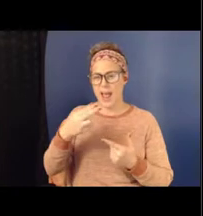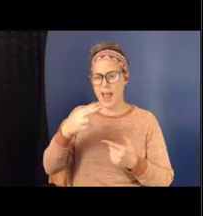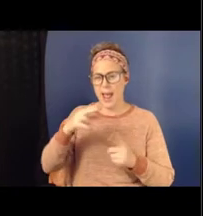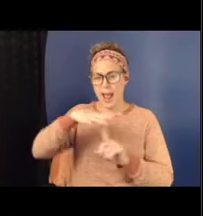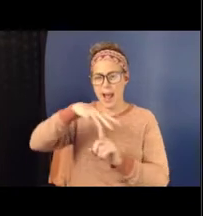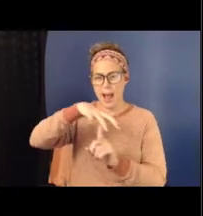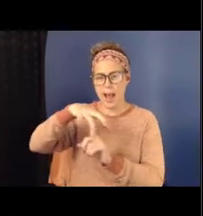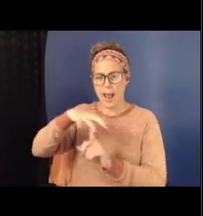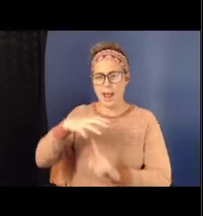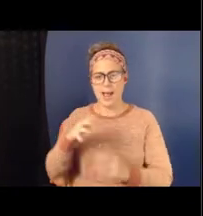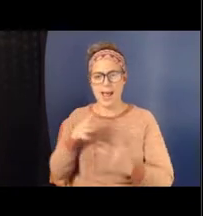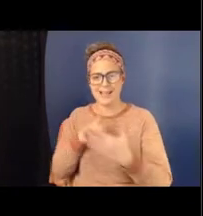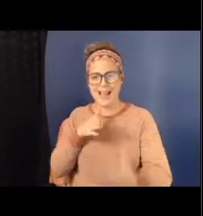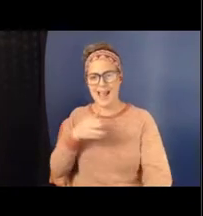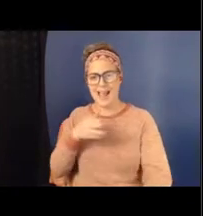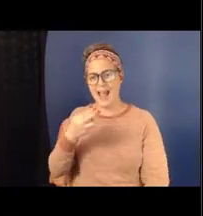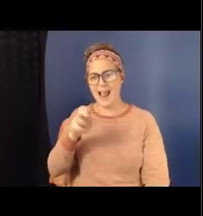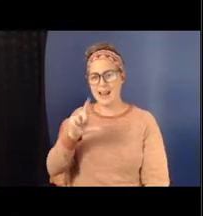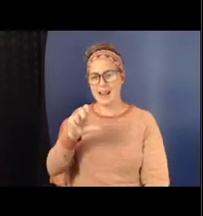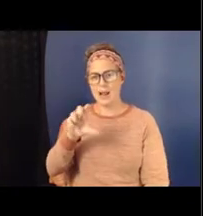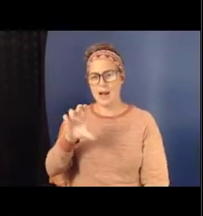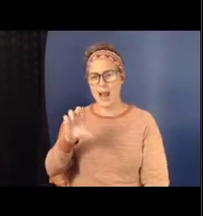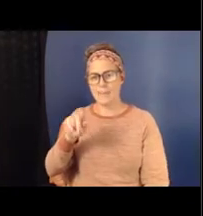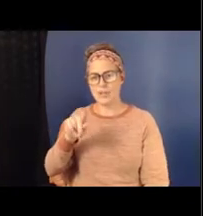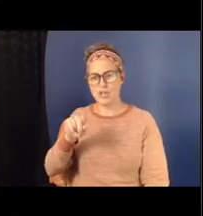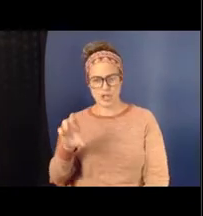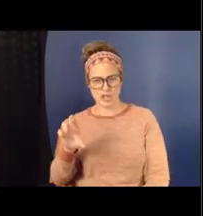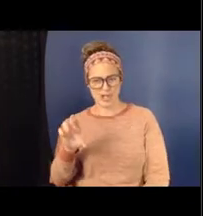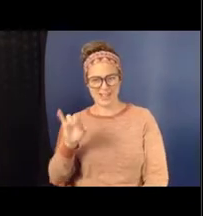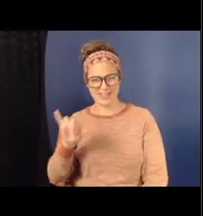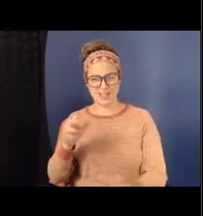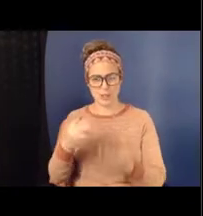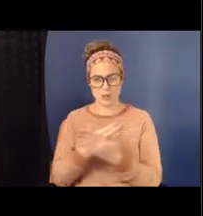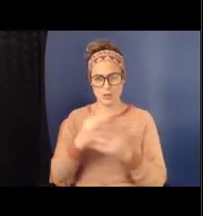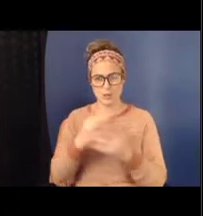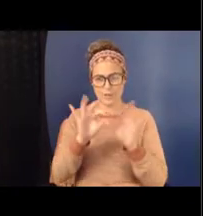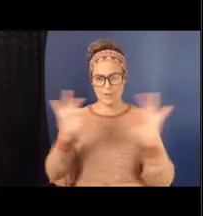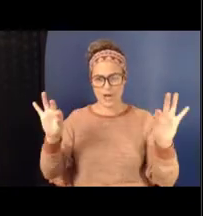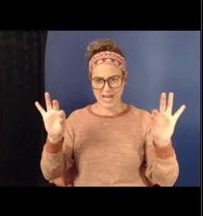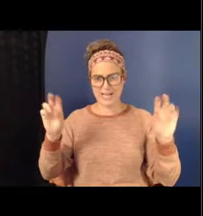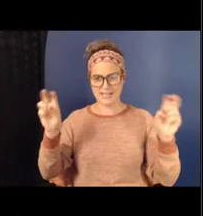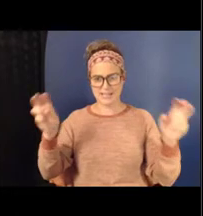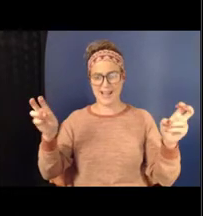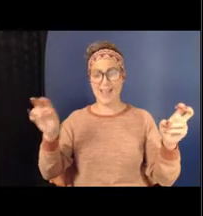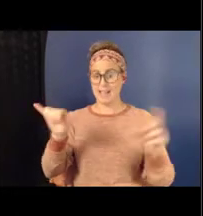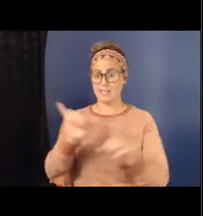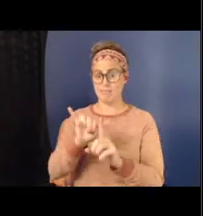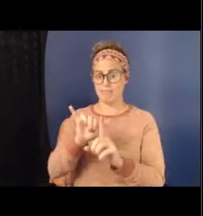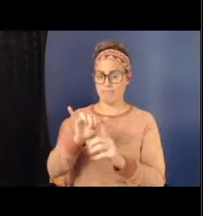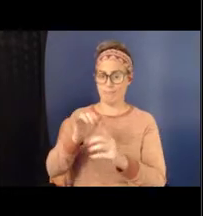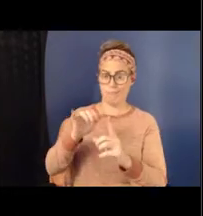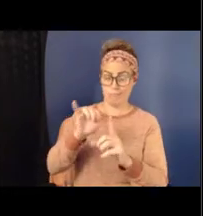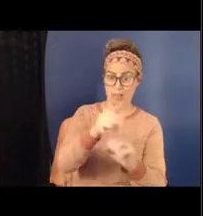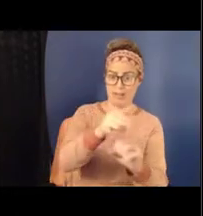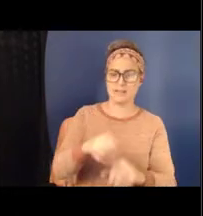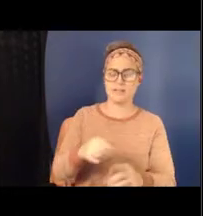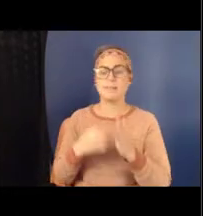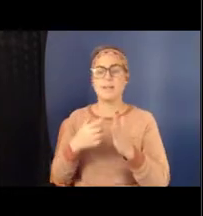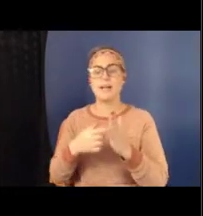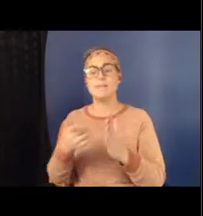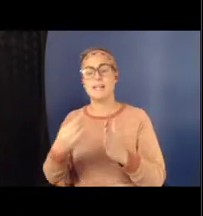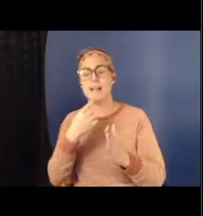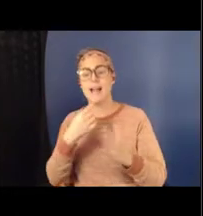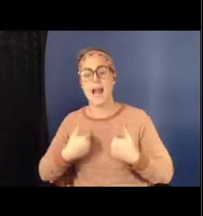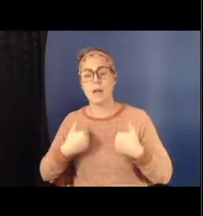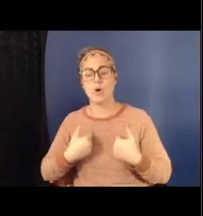attack helicopter. Sometimes they also say animal or alien. And